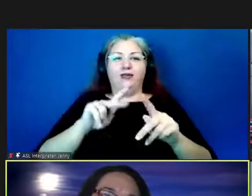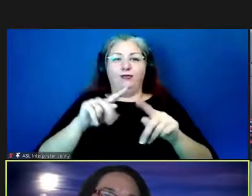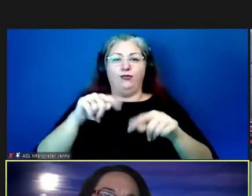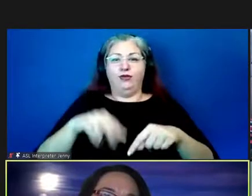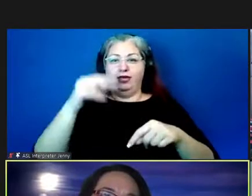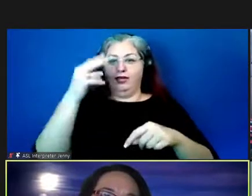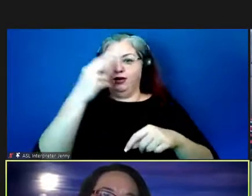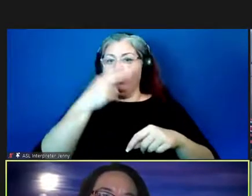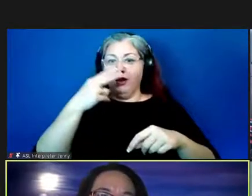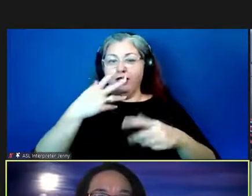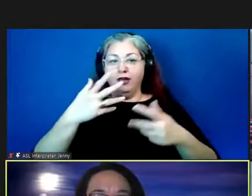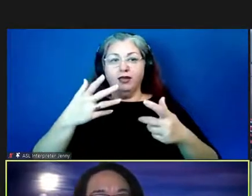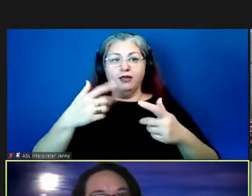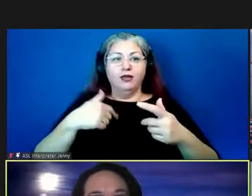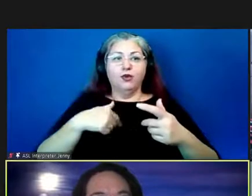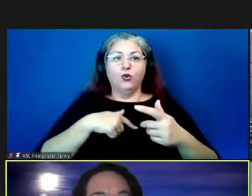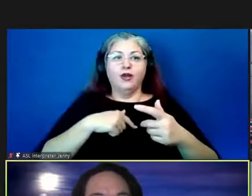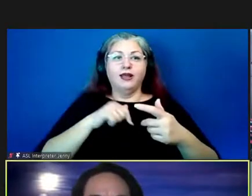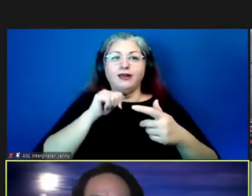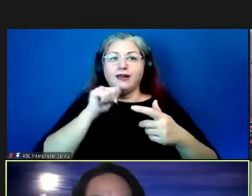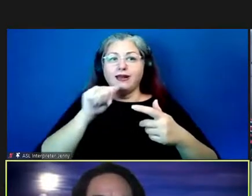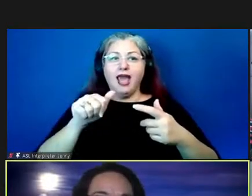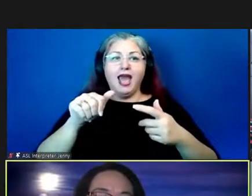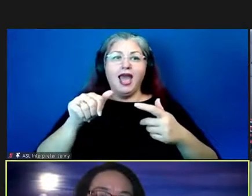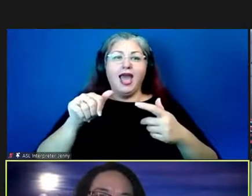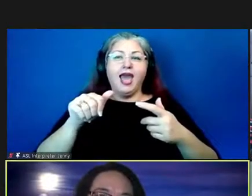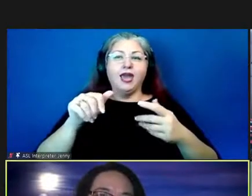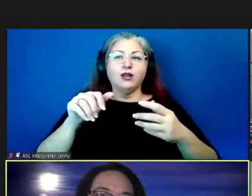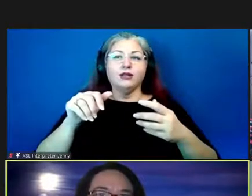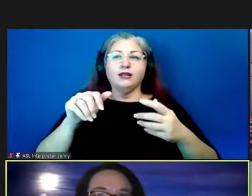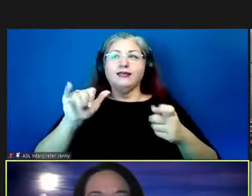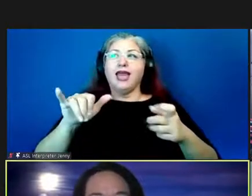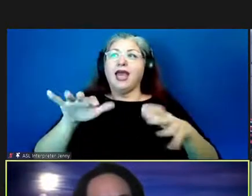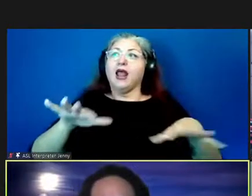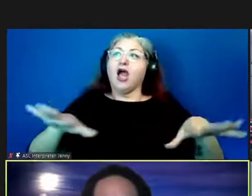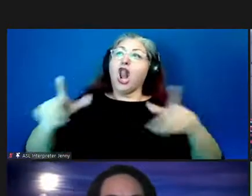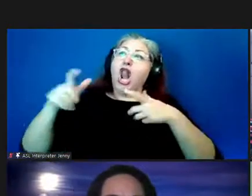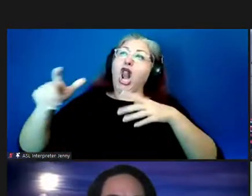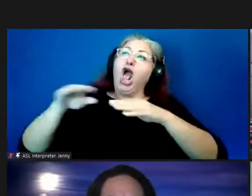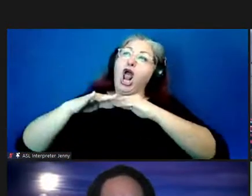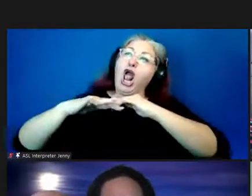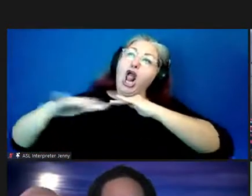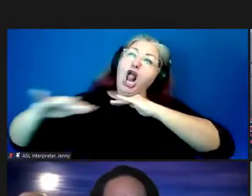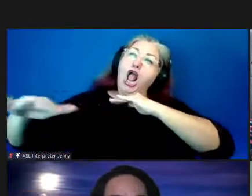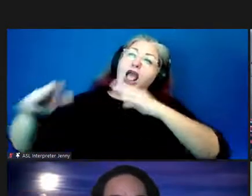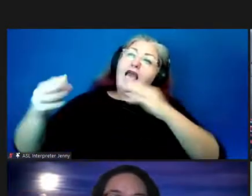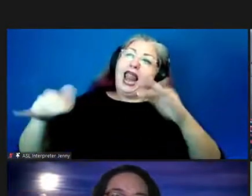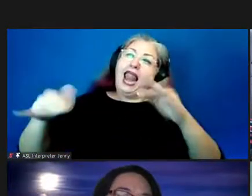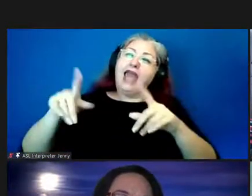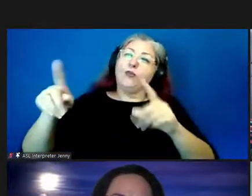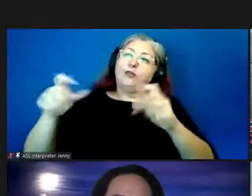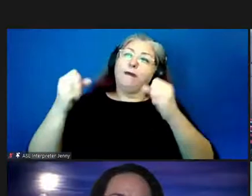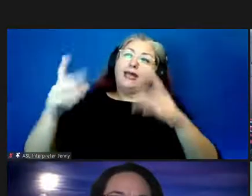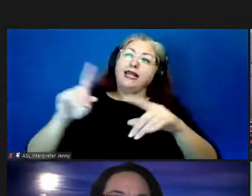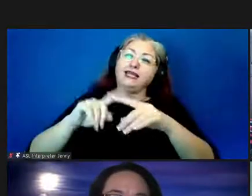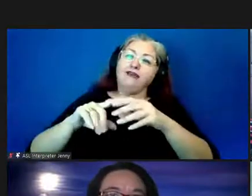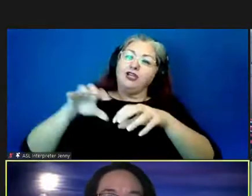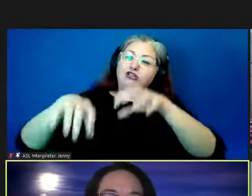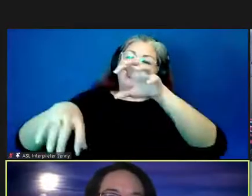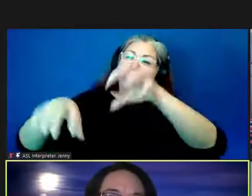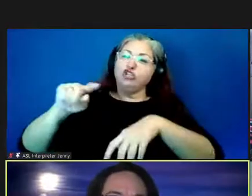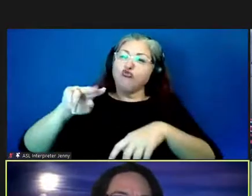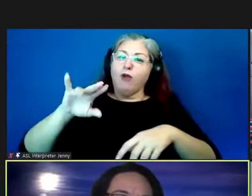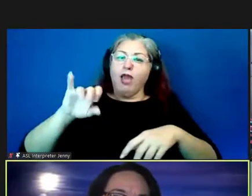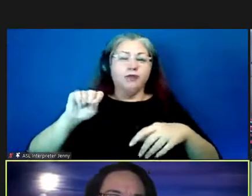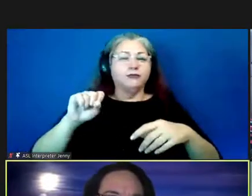right we're not in this unbounded sort of continental territory where there are it's a multi-tribal situation so